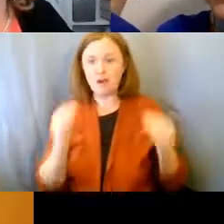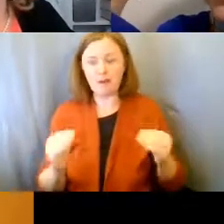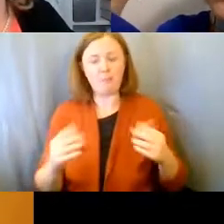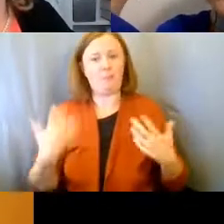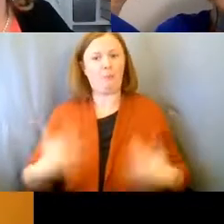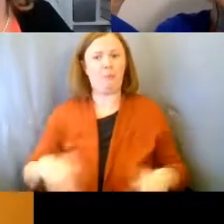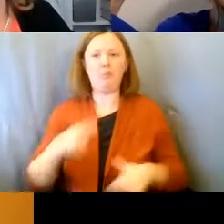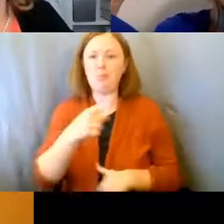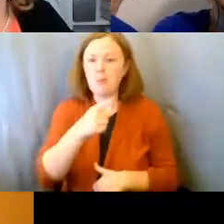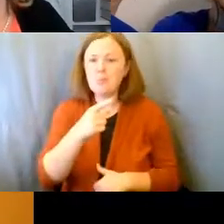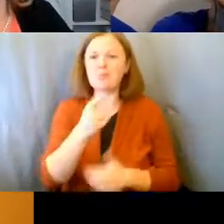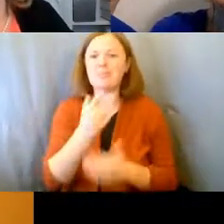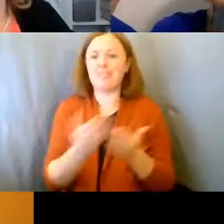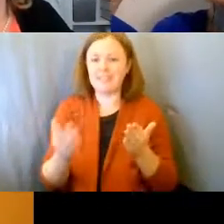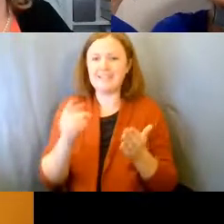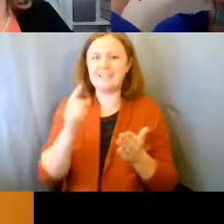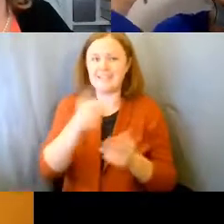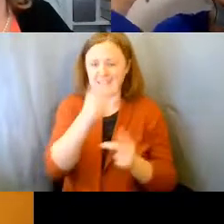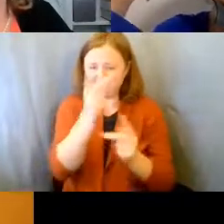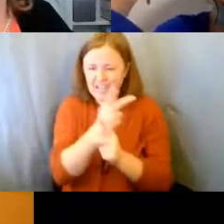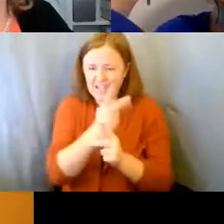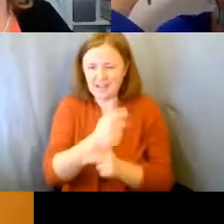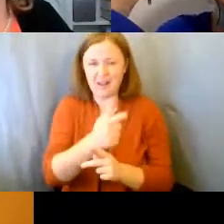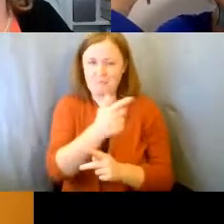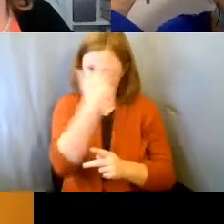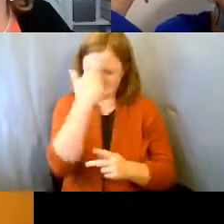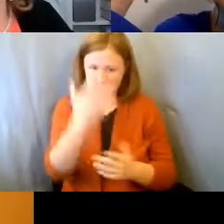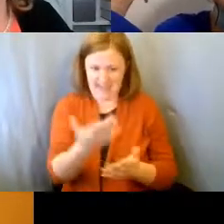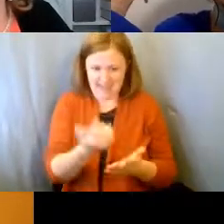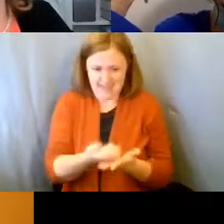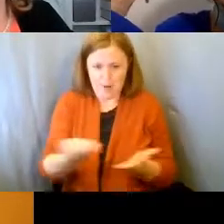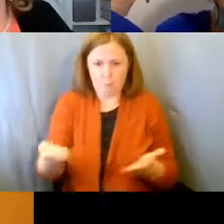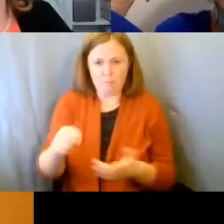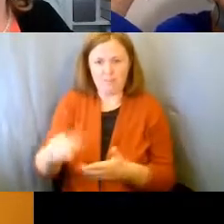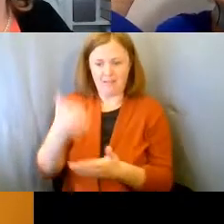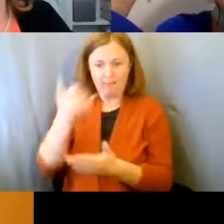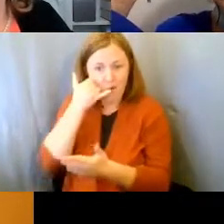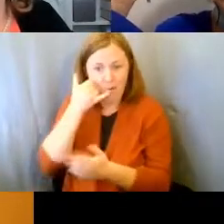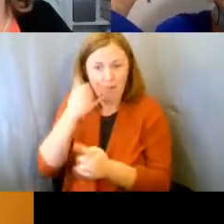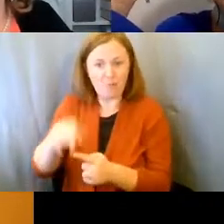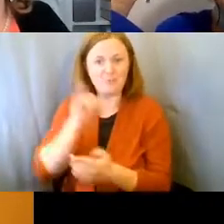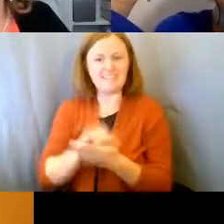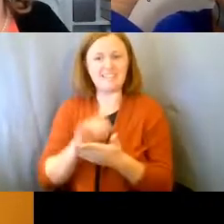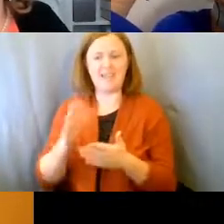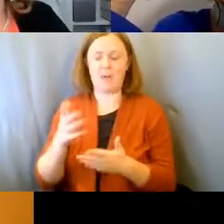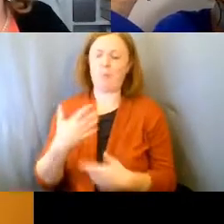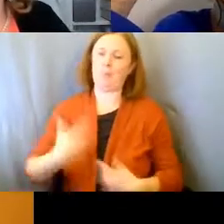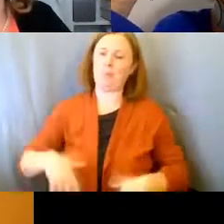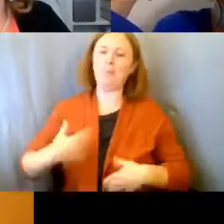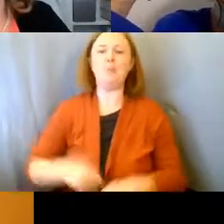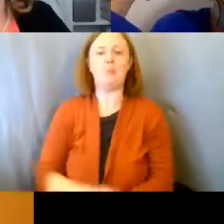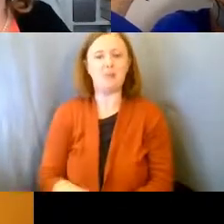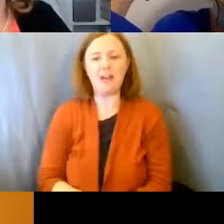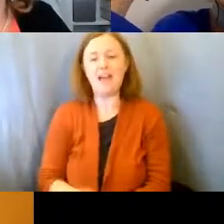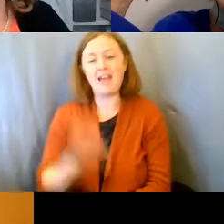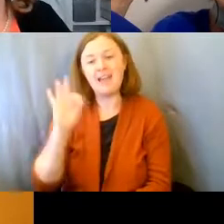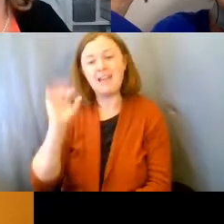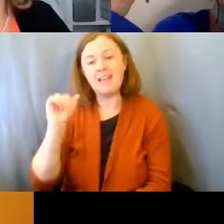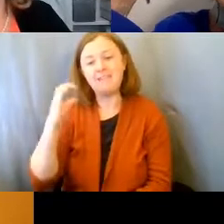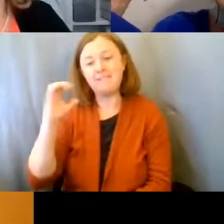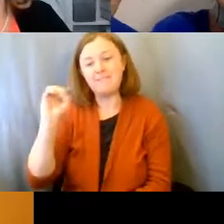Those are things he figured out because he had the equipment that would do it. Right. And that FaceTime